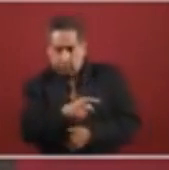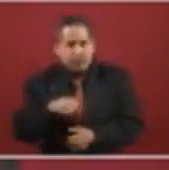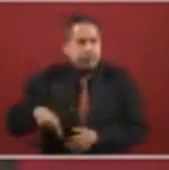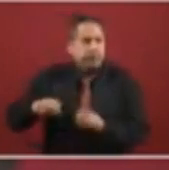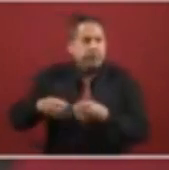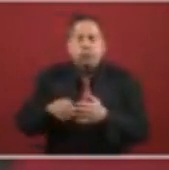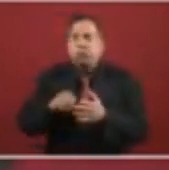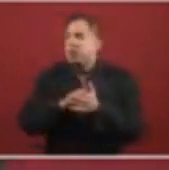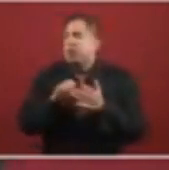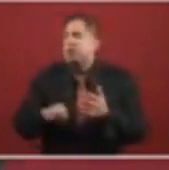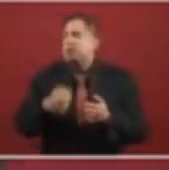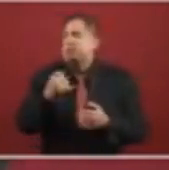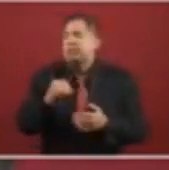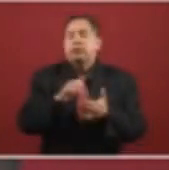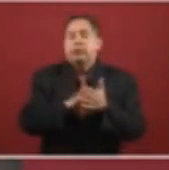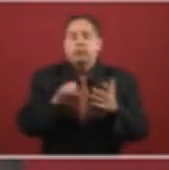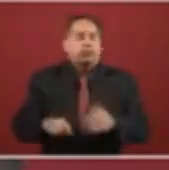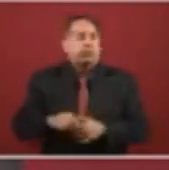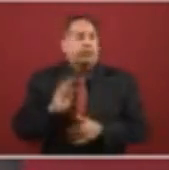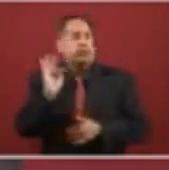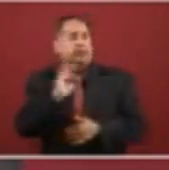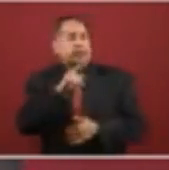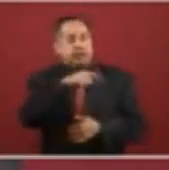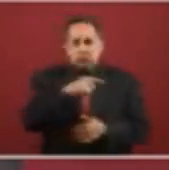And that's absurd.